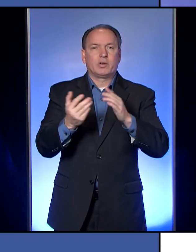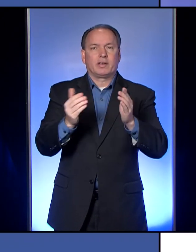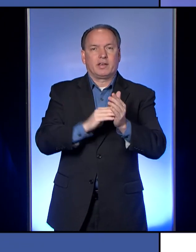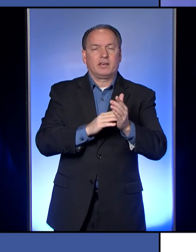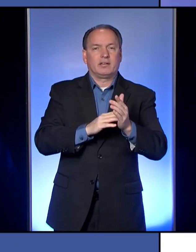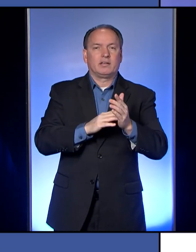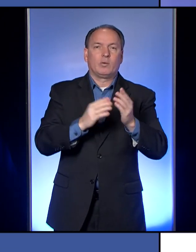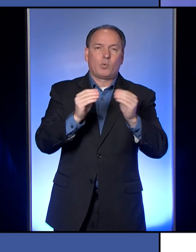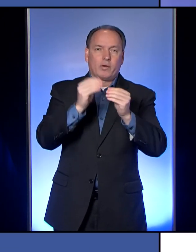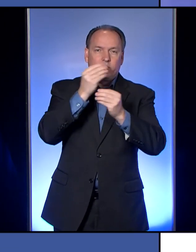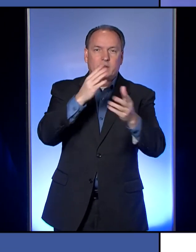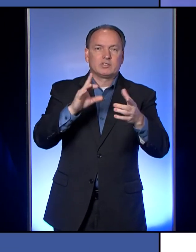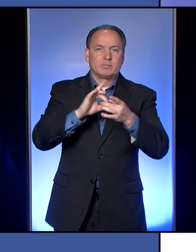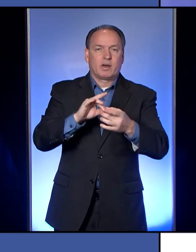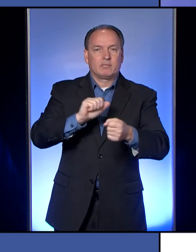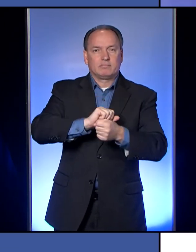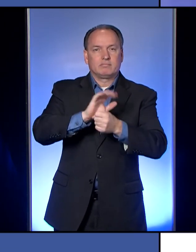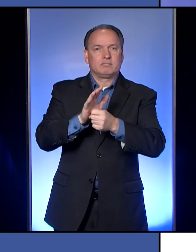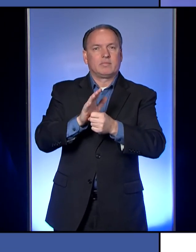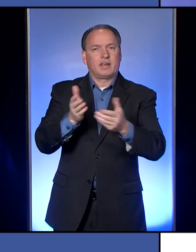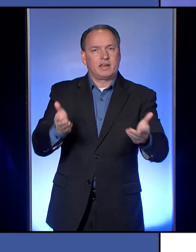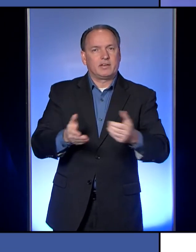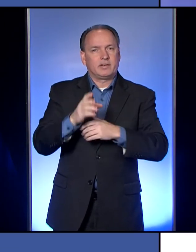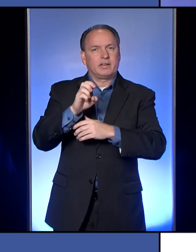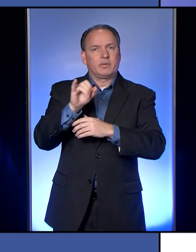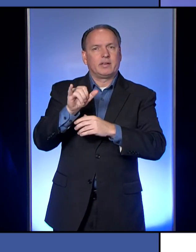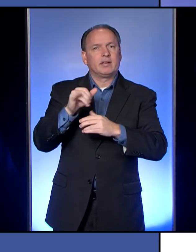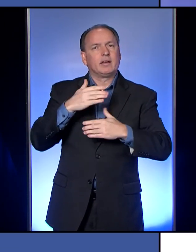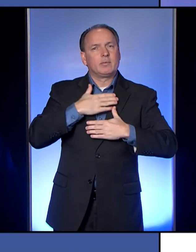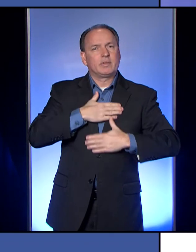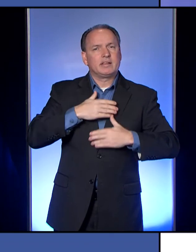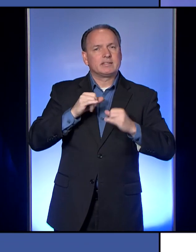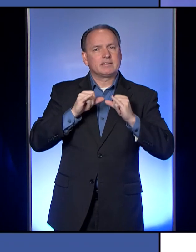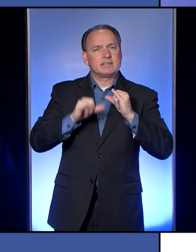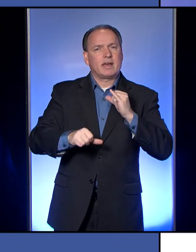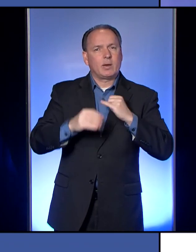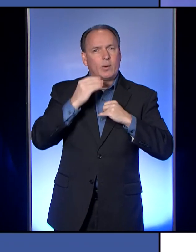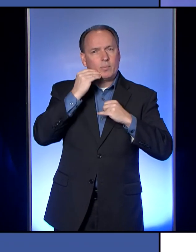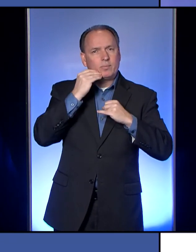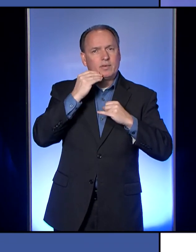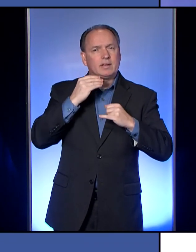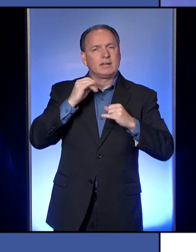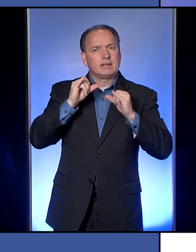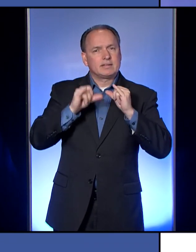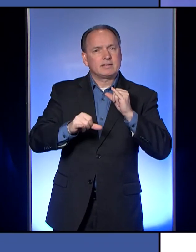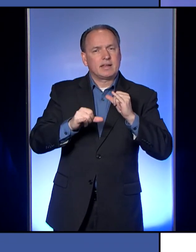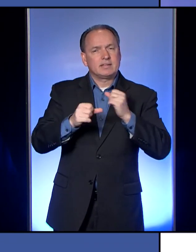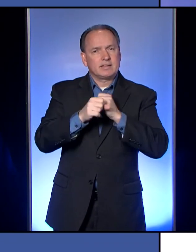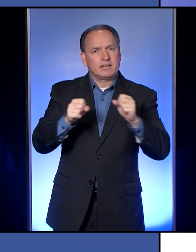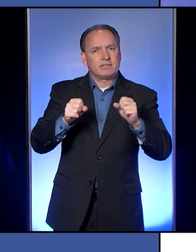So in the meantime, please stay home, please stay safe, and please stay calm. Thank you.